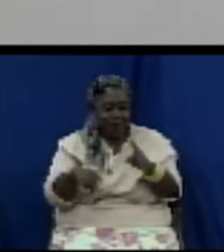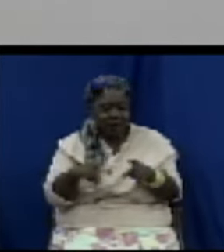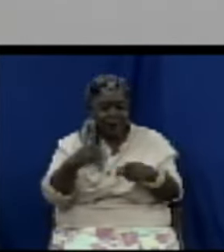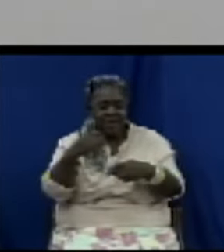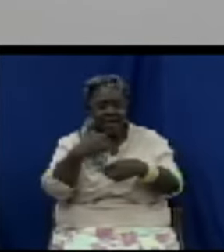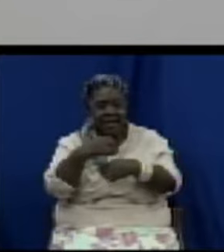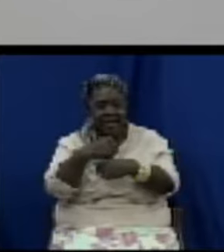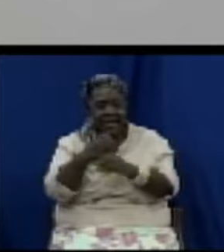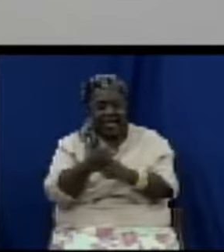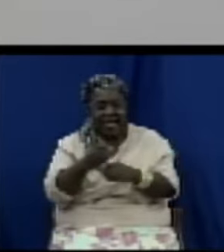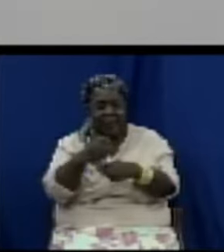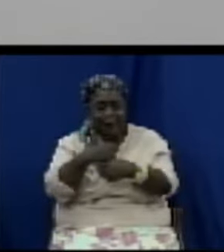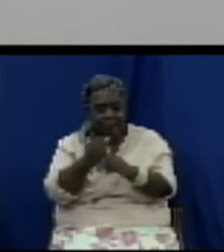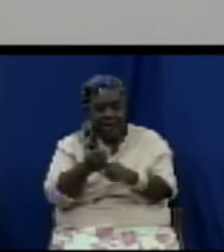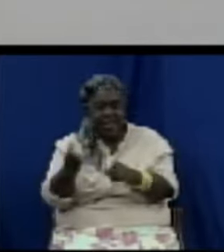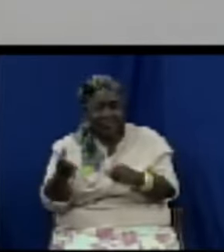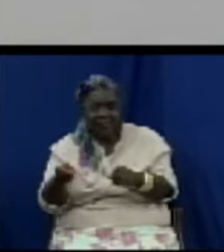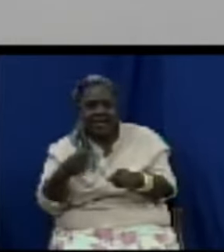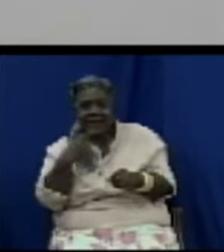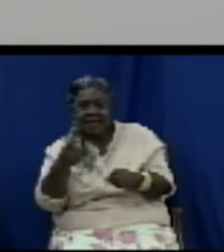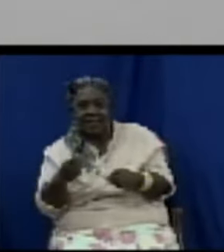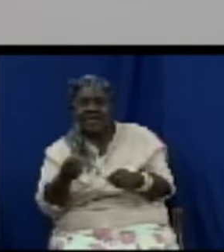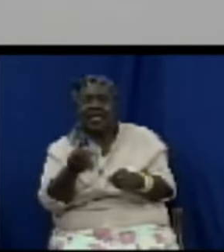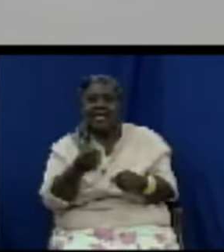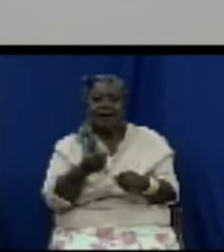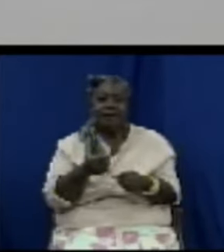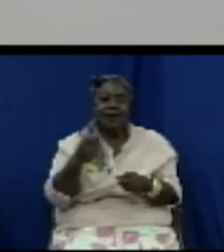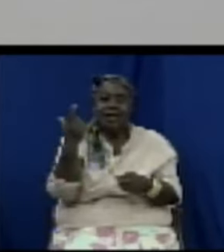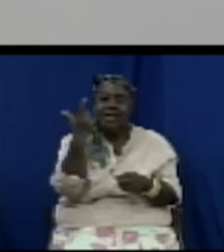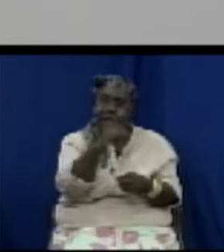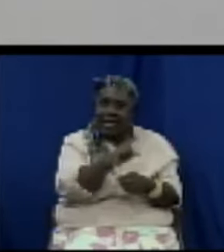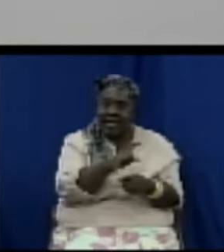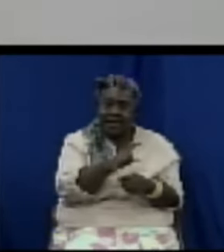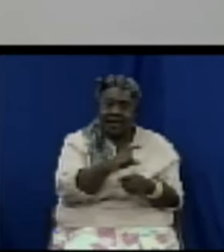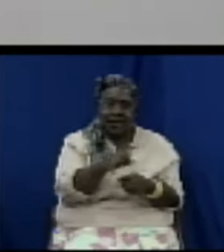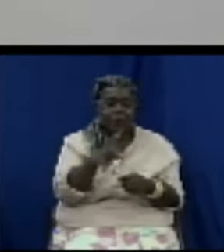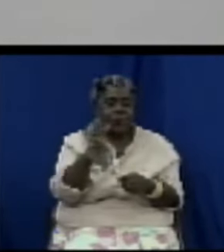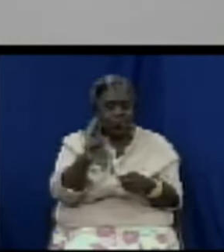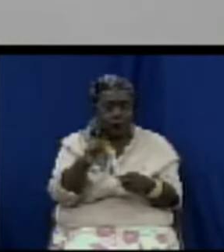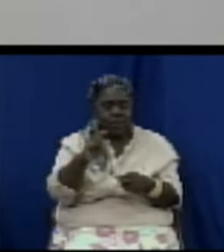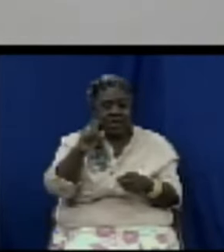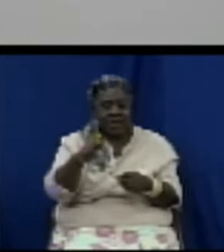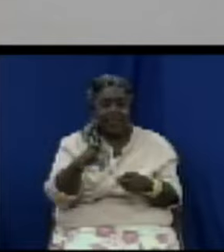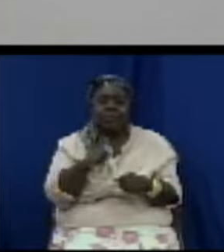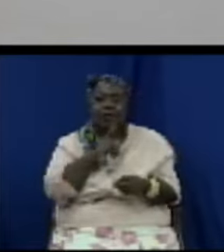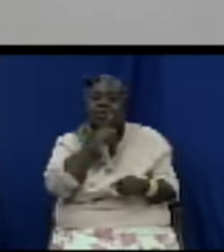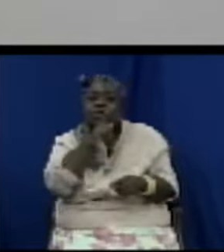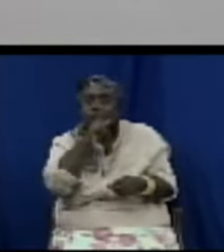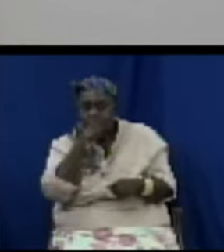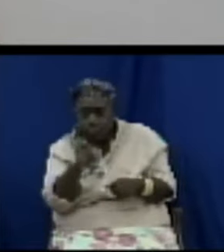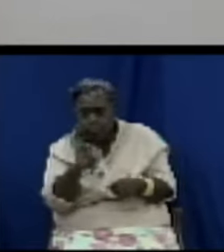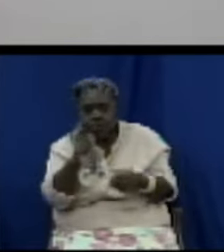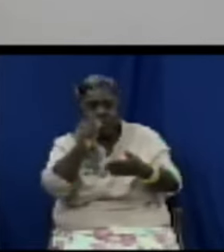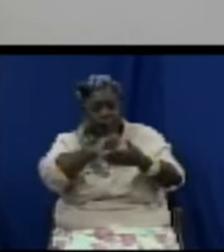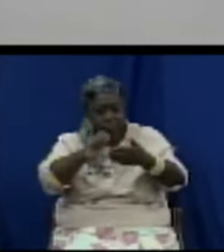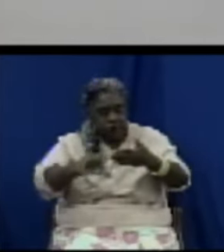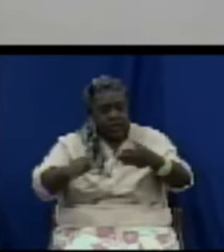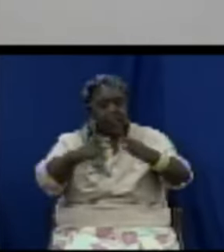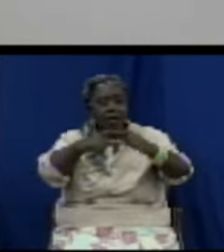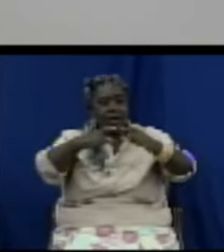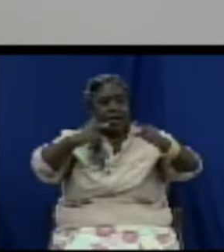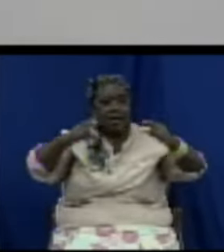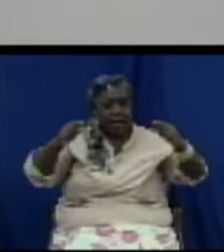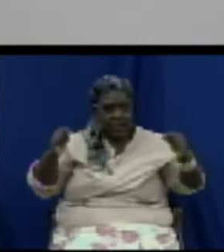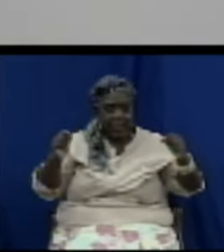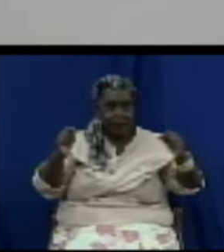so that you can last hours and hours doing school work the packaging and the labeling